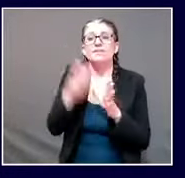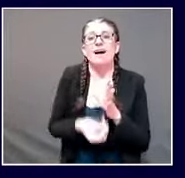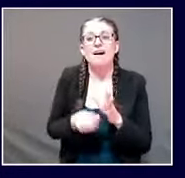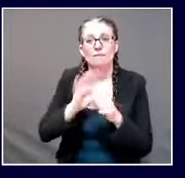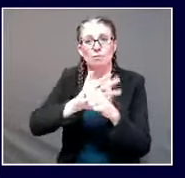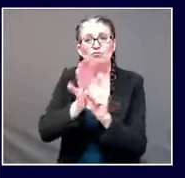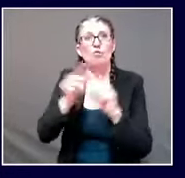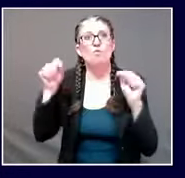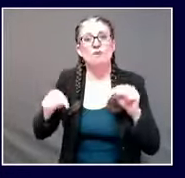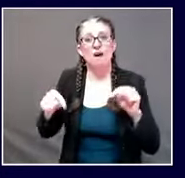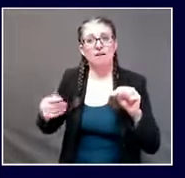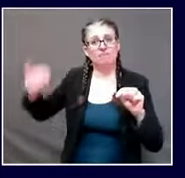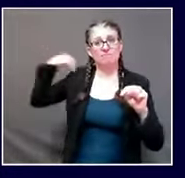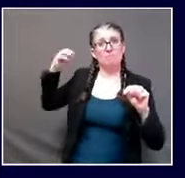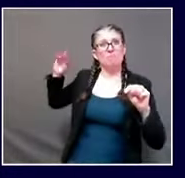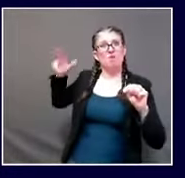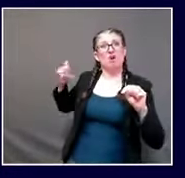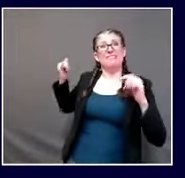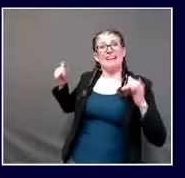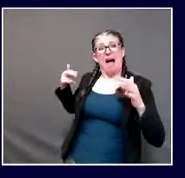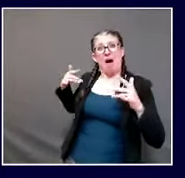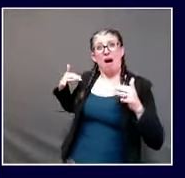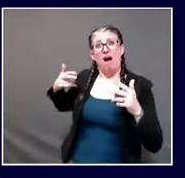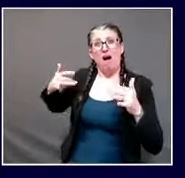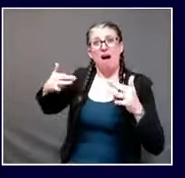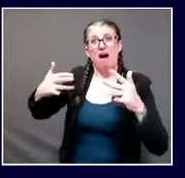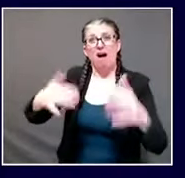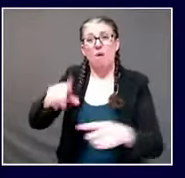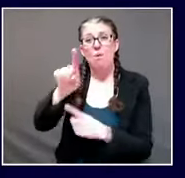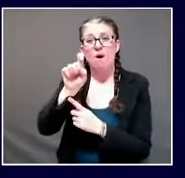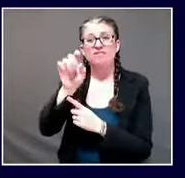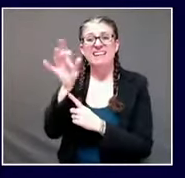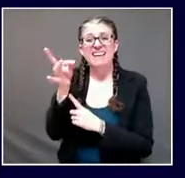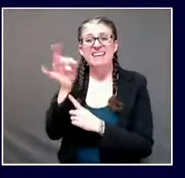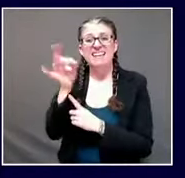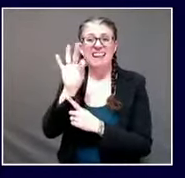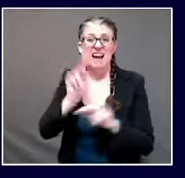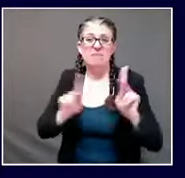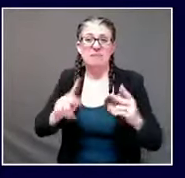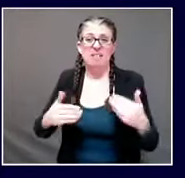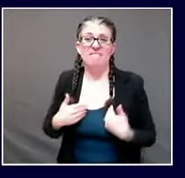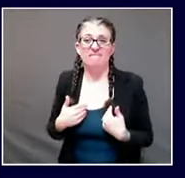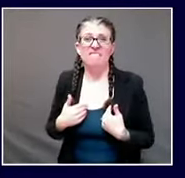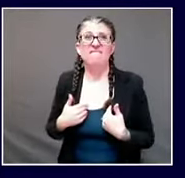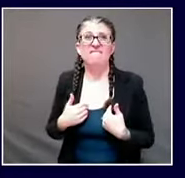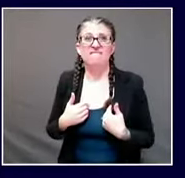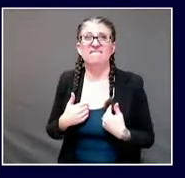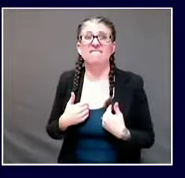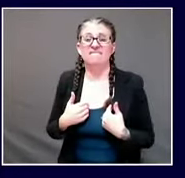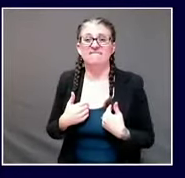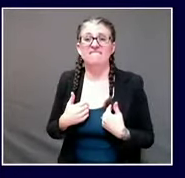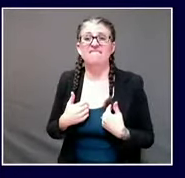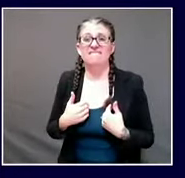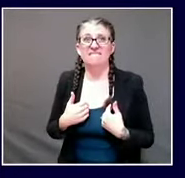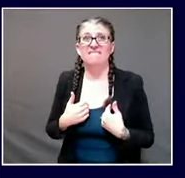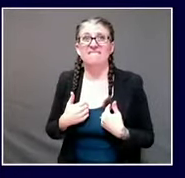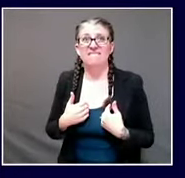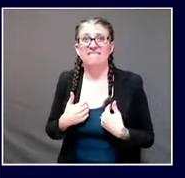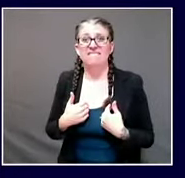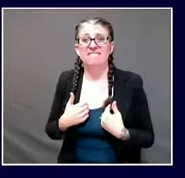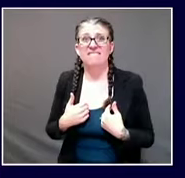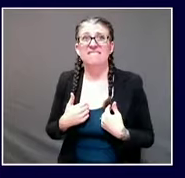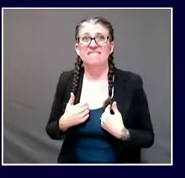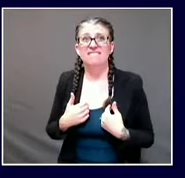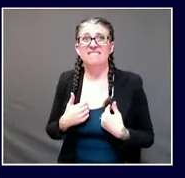a record high number of hospitalizations and more than 2,100 coronavirus deaths, with a